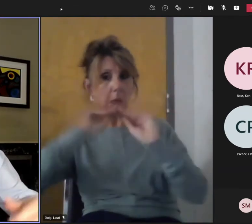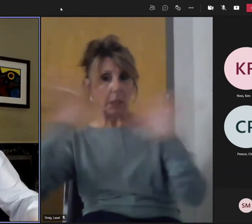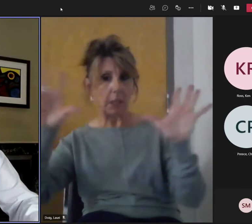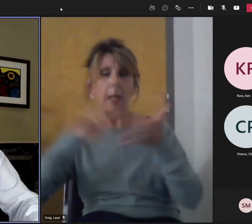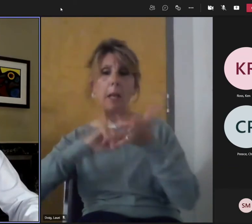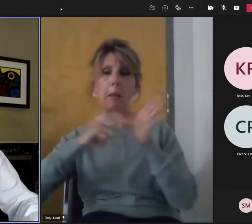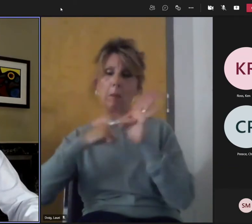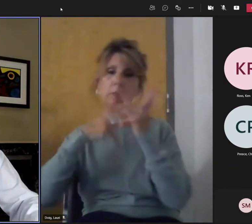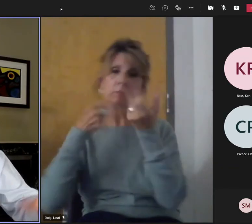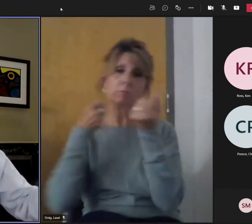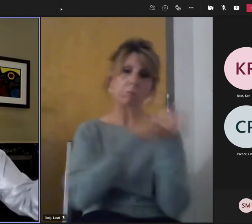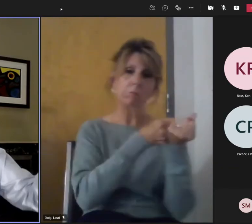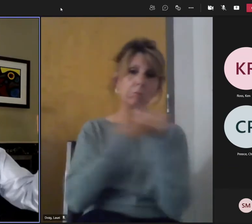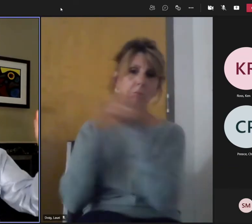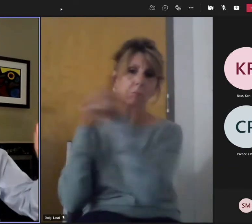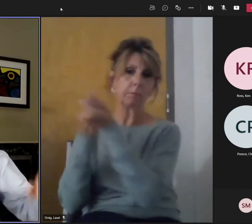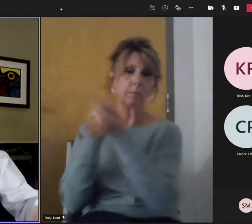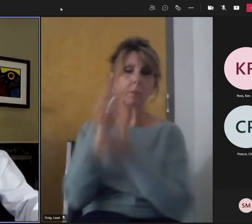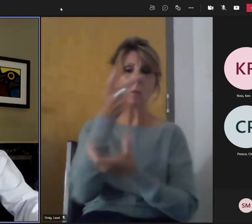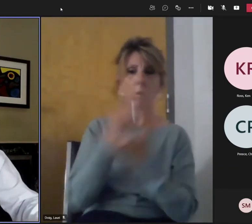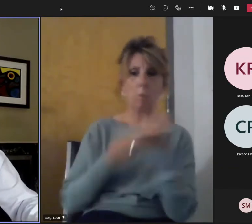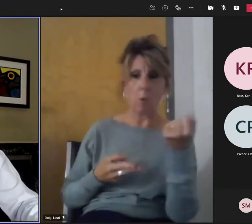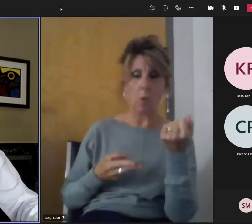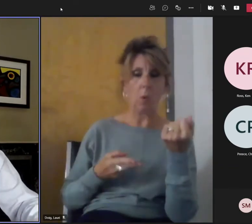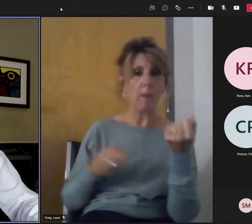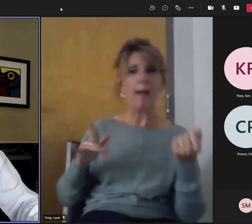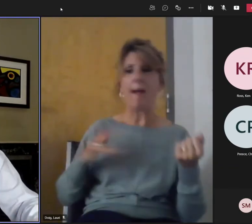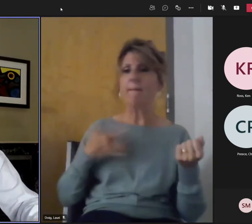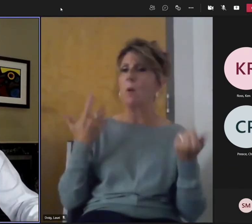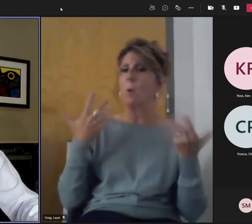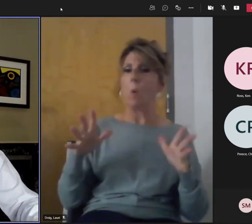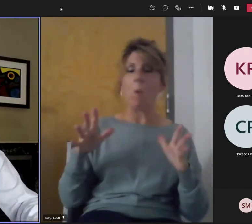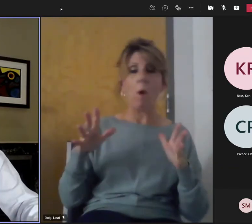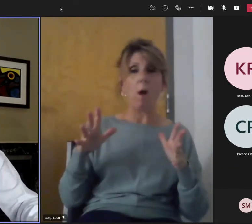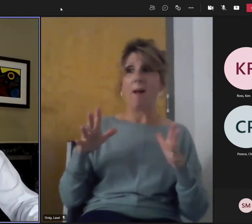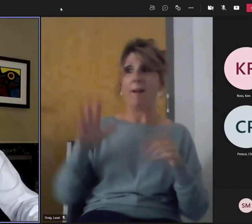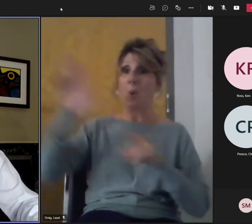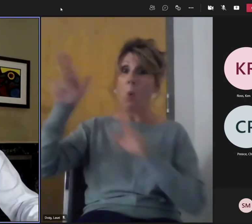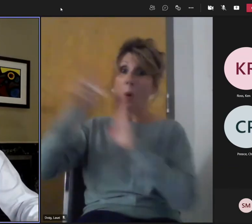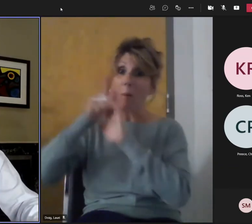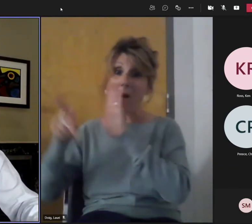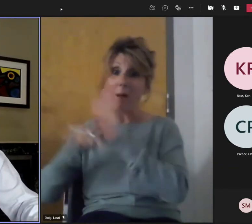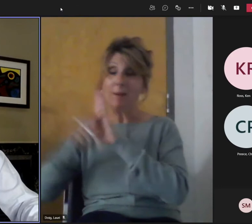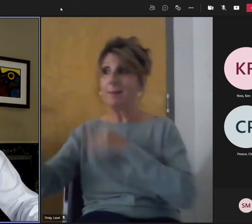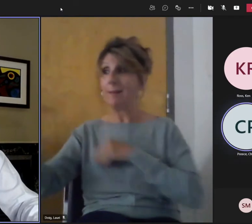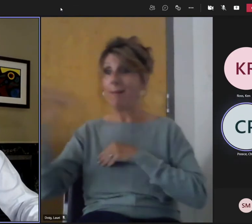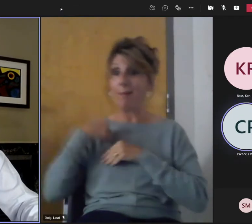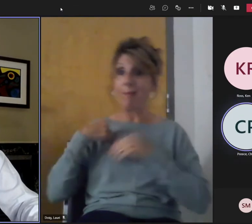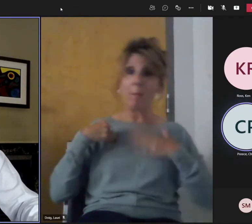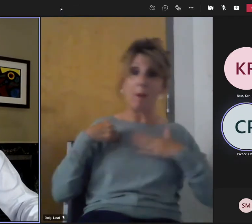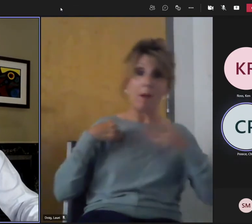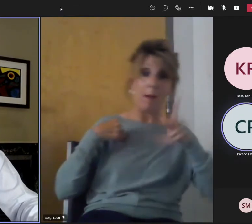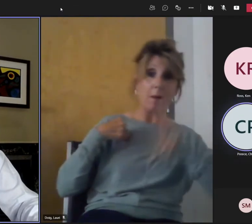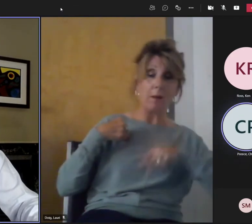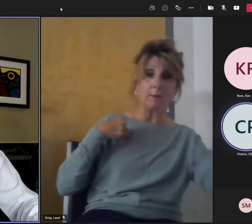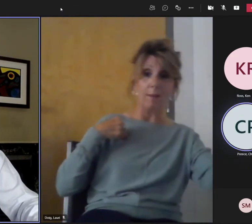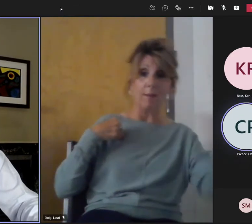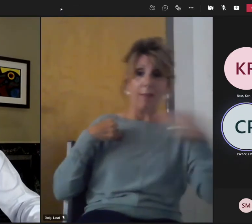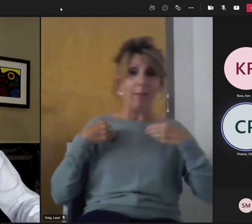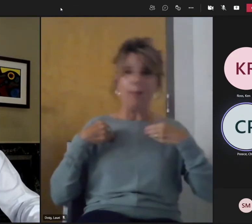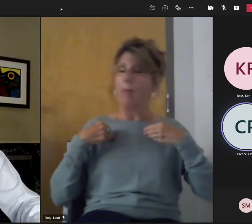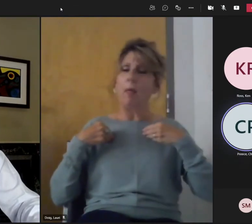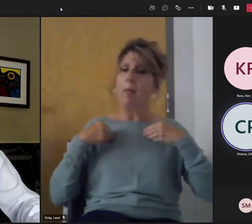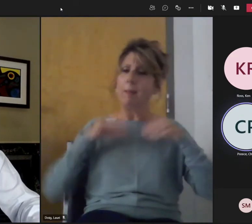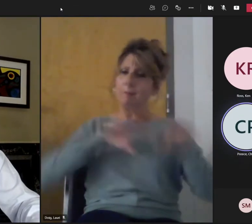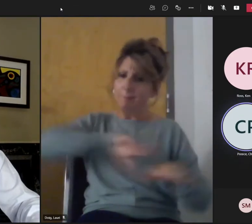continue on trying to, you know, knock on each other's silo, and let's get some integrated solutions. Thank you, Michael. I love